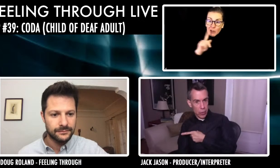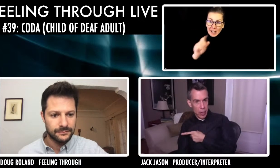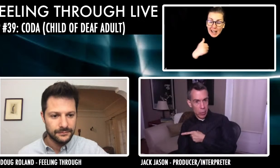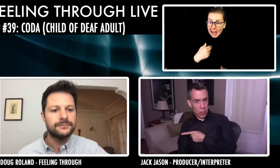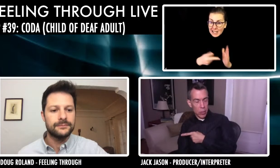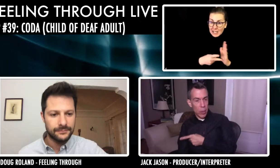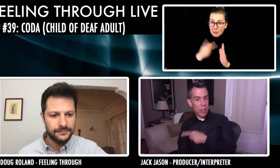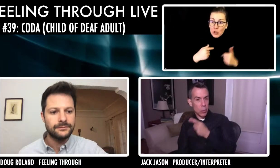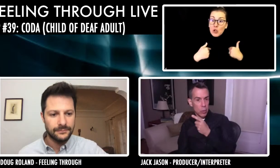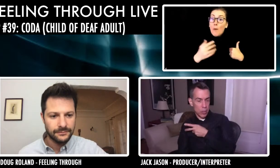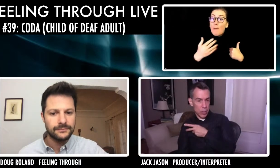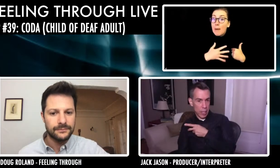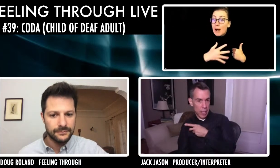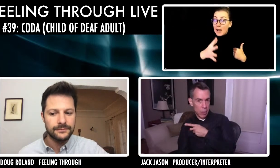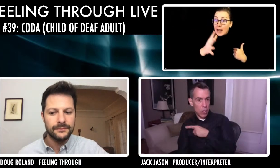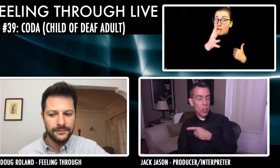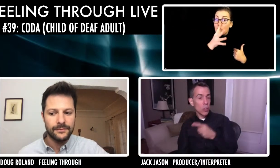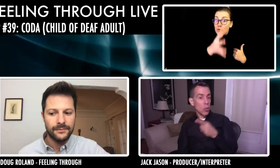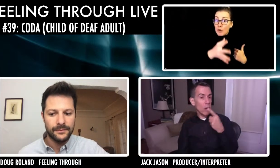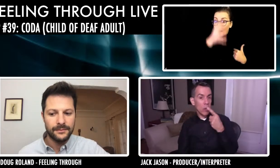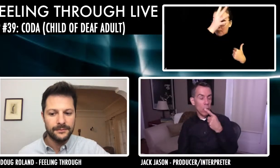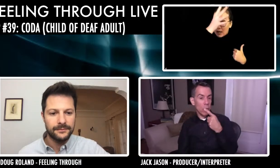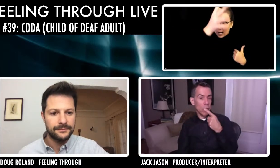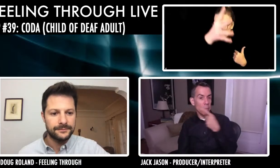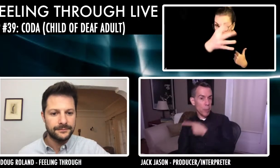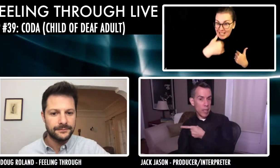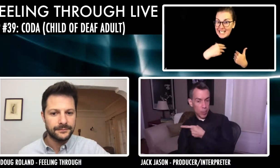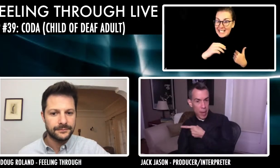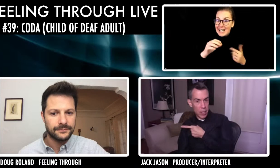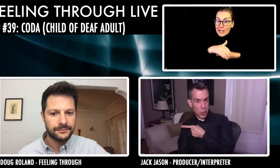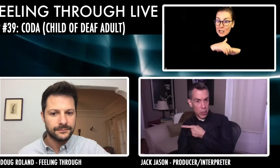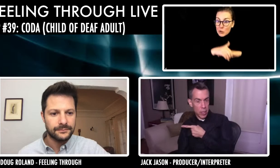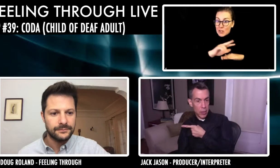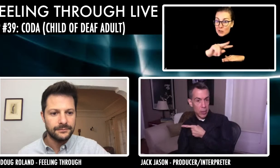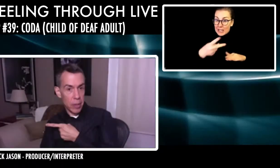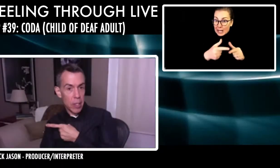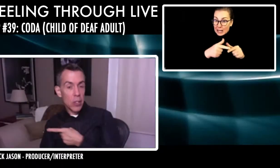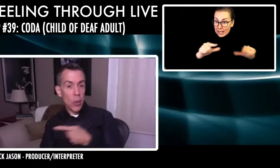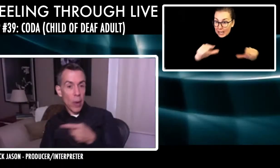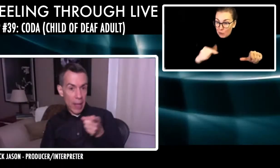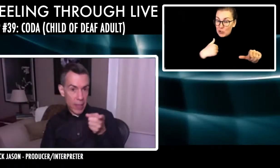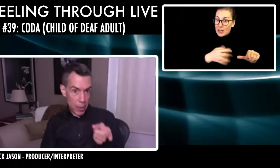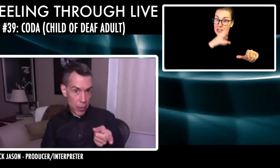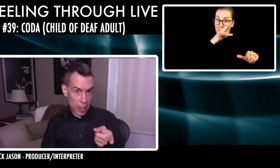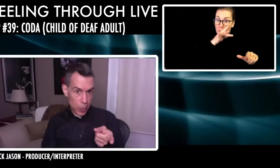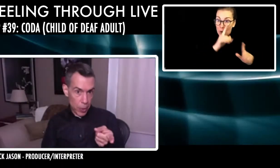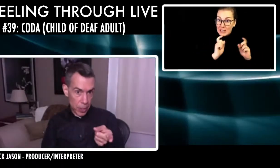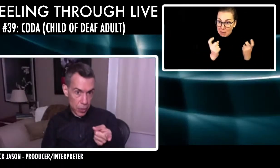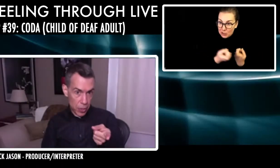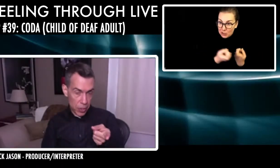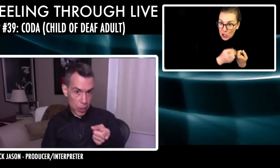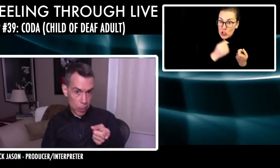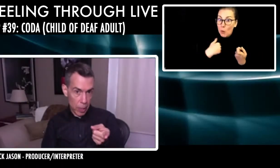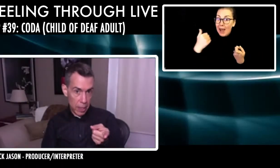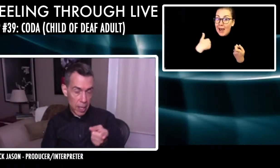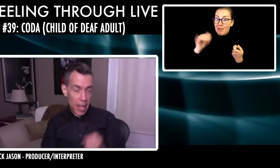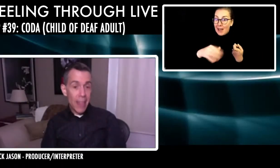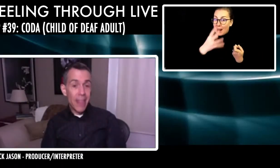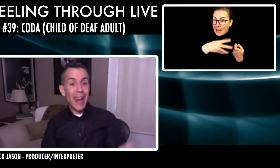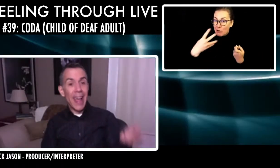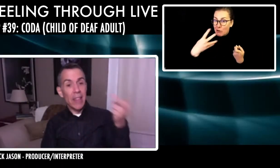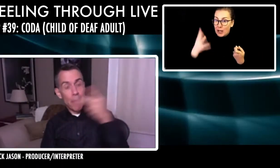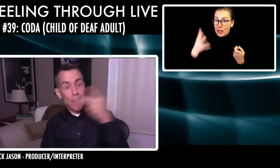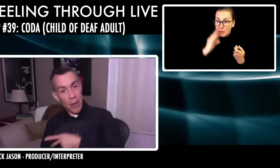as their first language. So English was their second language. So I only heard them speaking Spanish to each other. So I had the immigrant experience that you just explained.